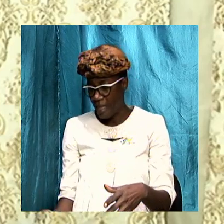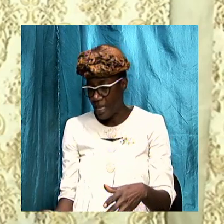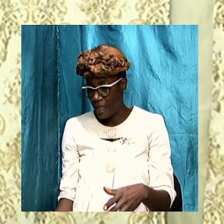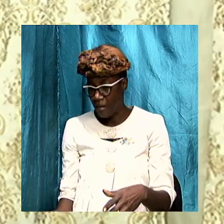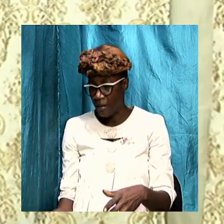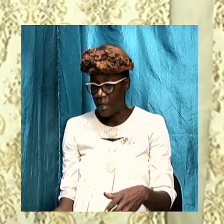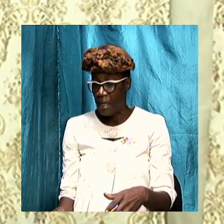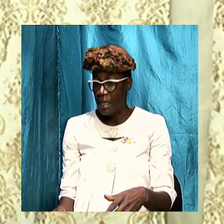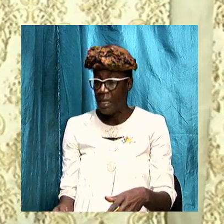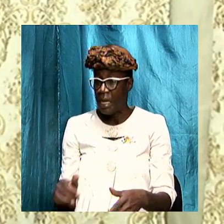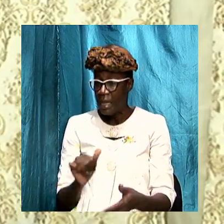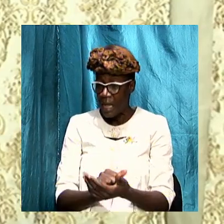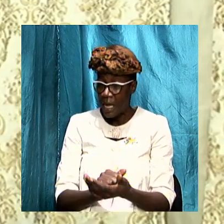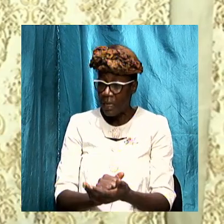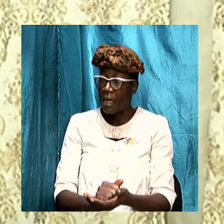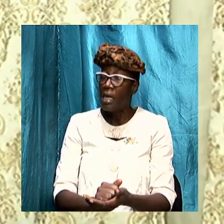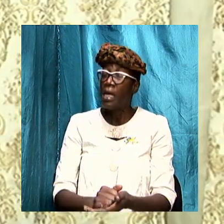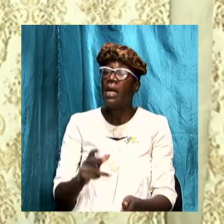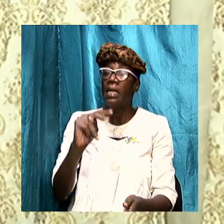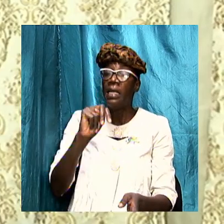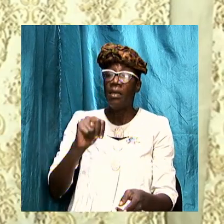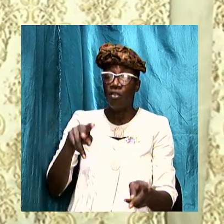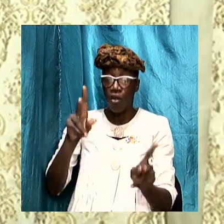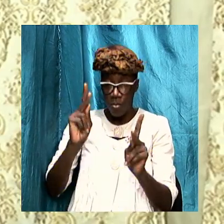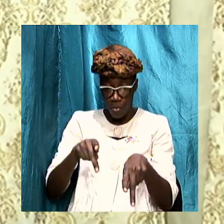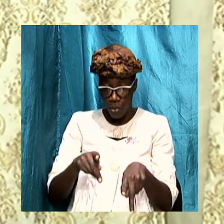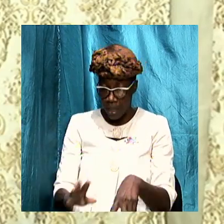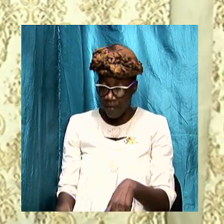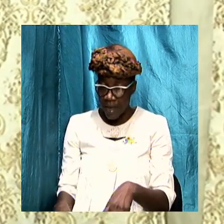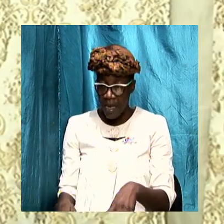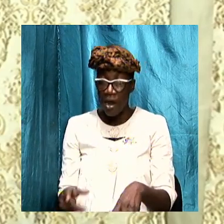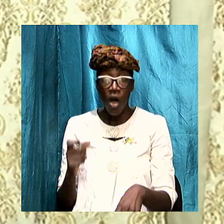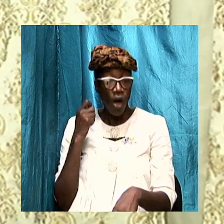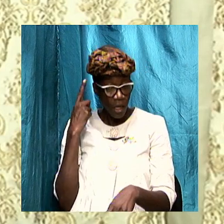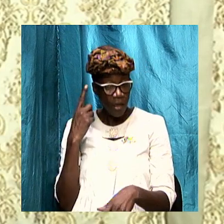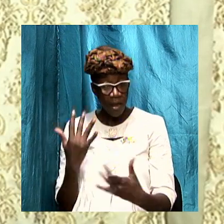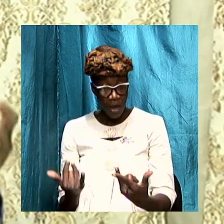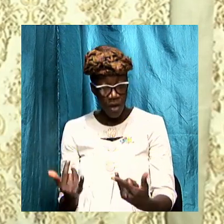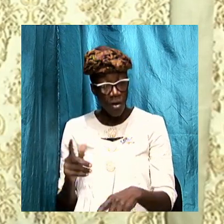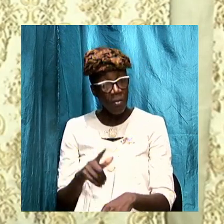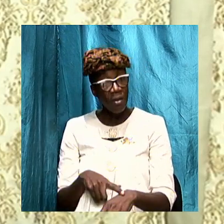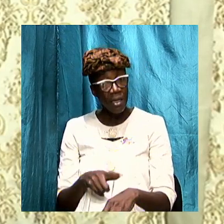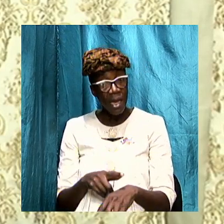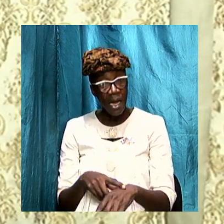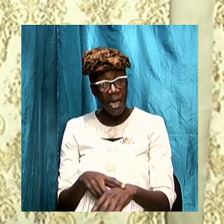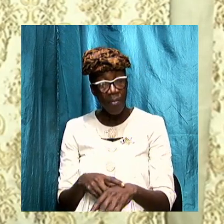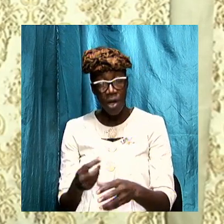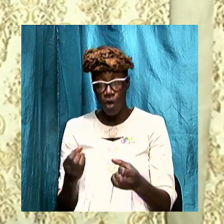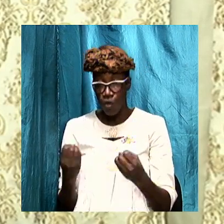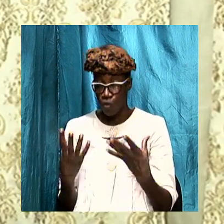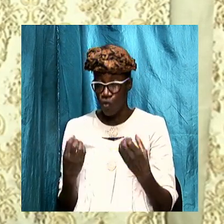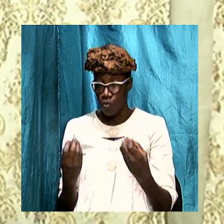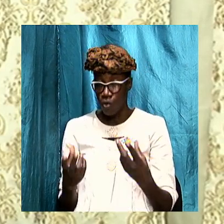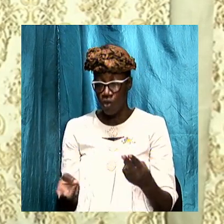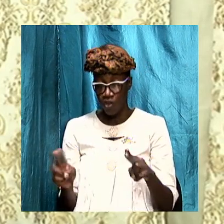be put aside and understand that now is the time too much is happening we are seeing so